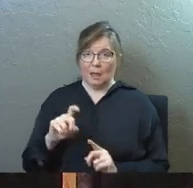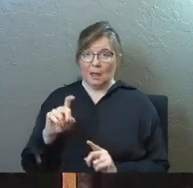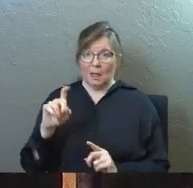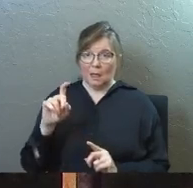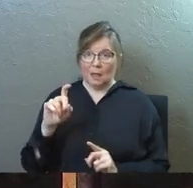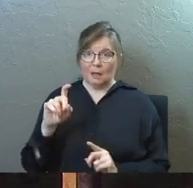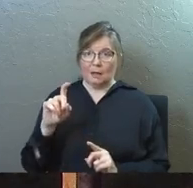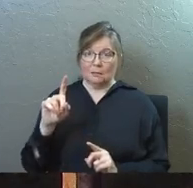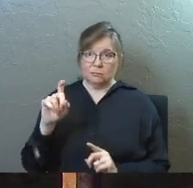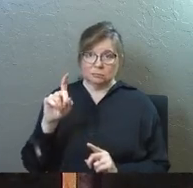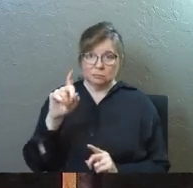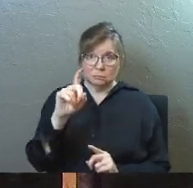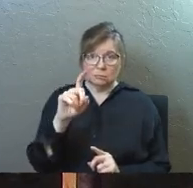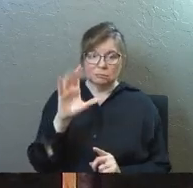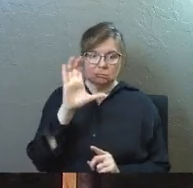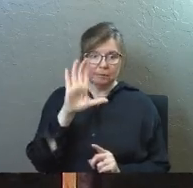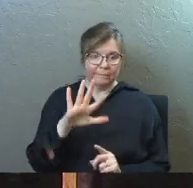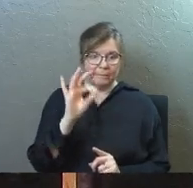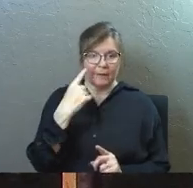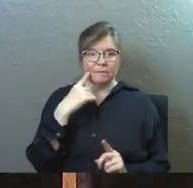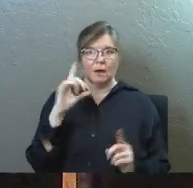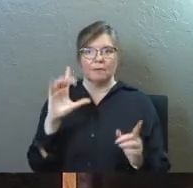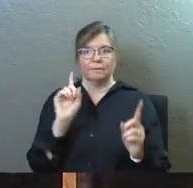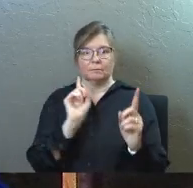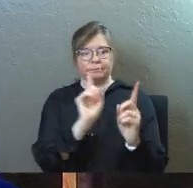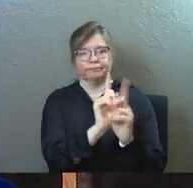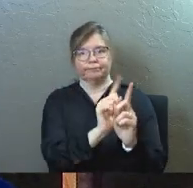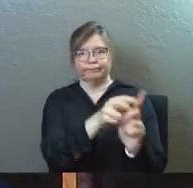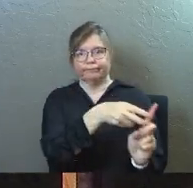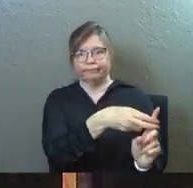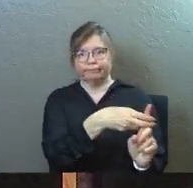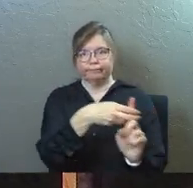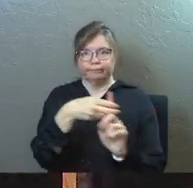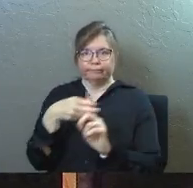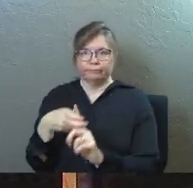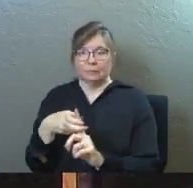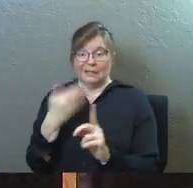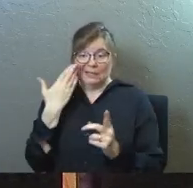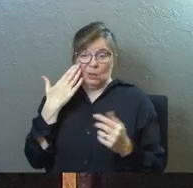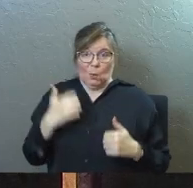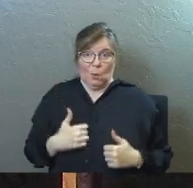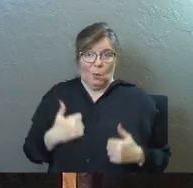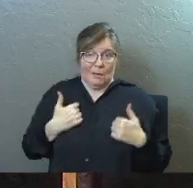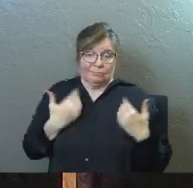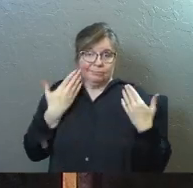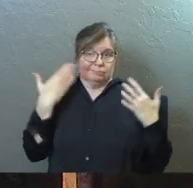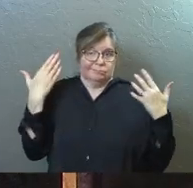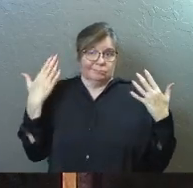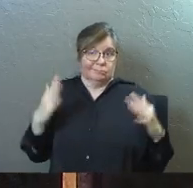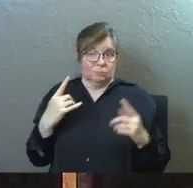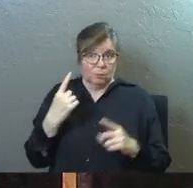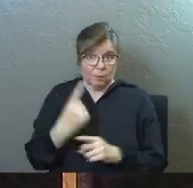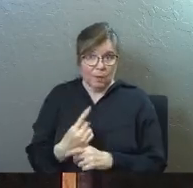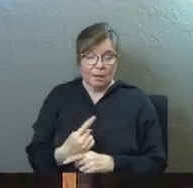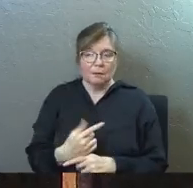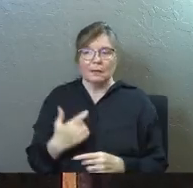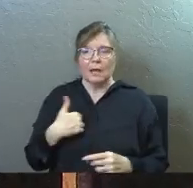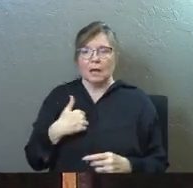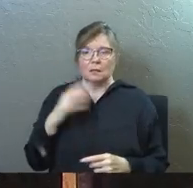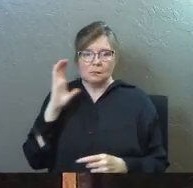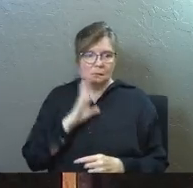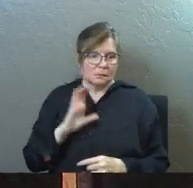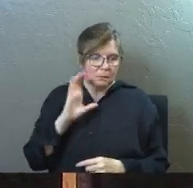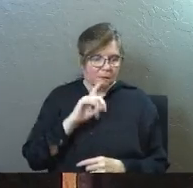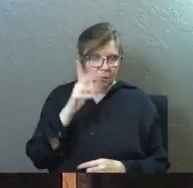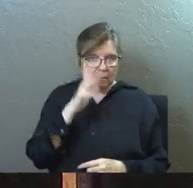it take Barnabas to find Saul once he reached the city, he didn't know what his address was necessarily, right, he's got to go